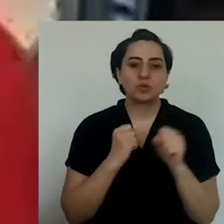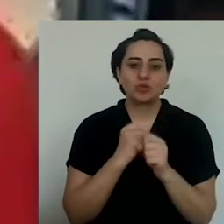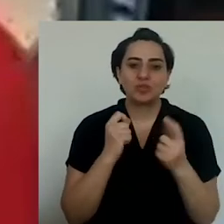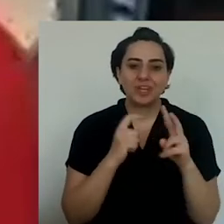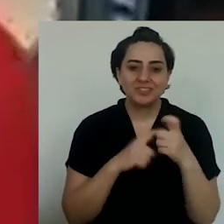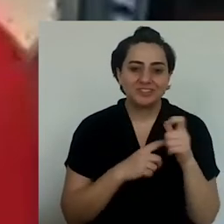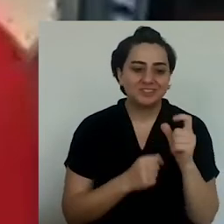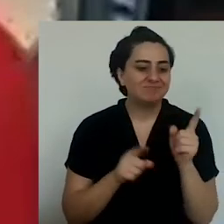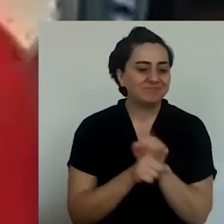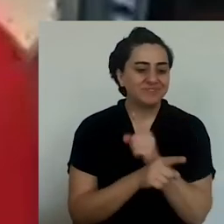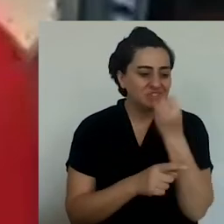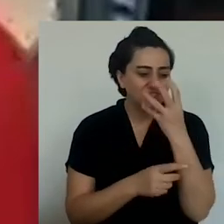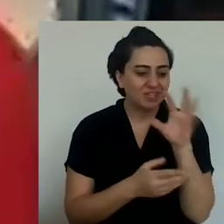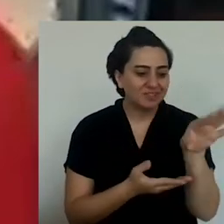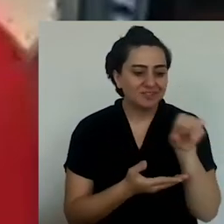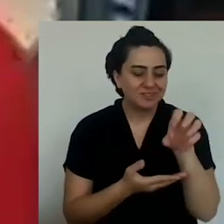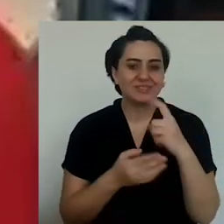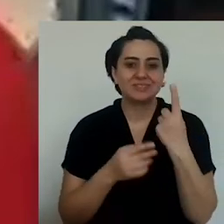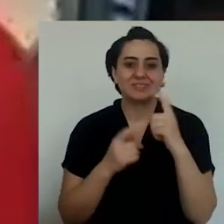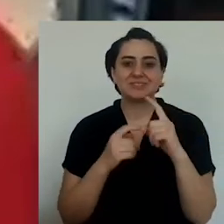collect radico.